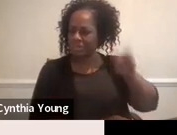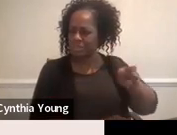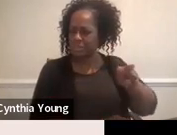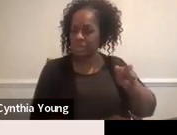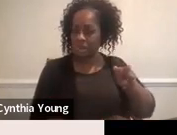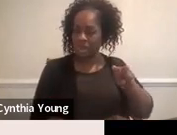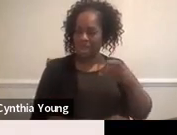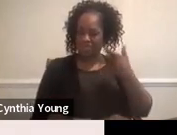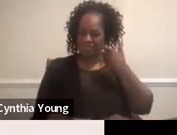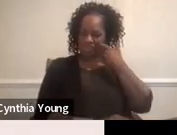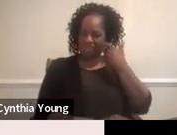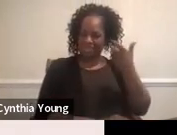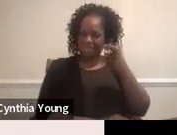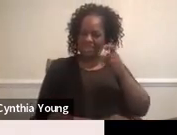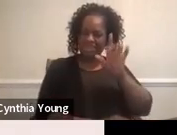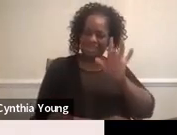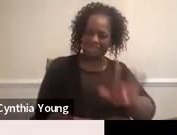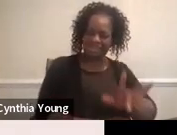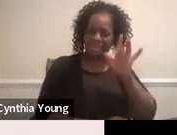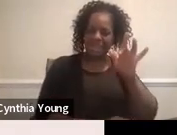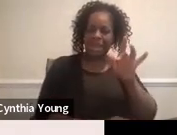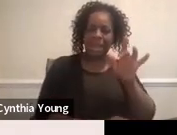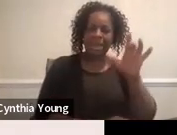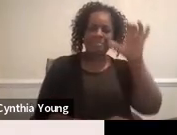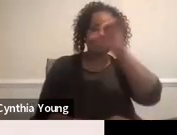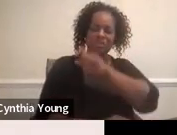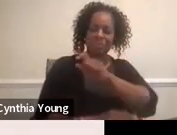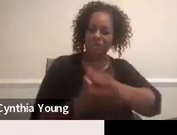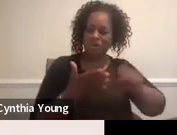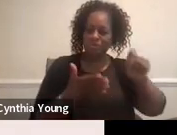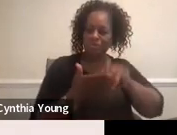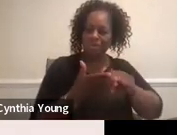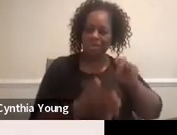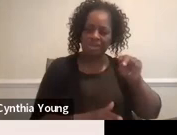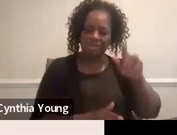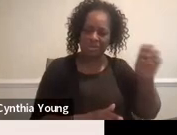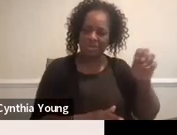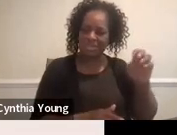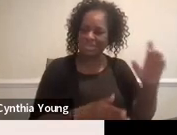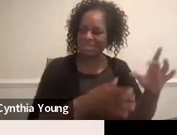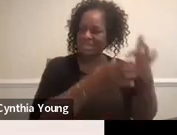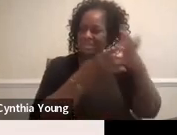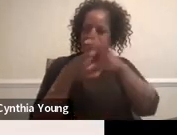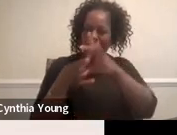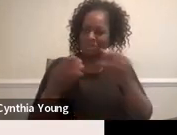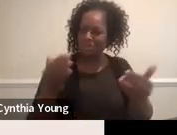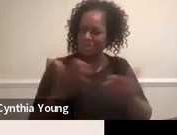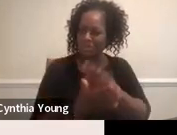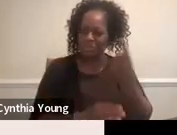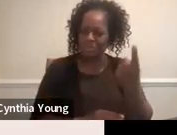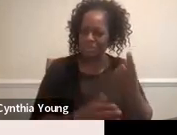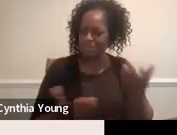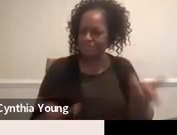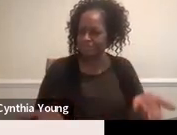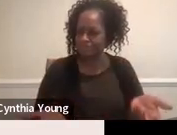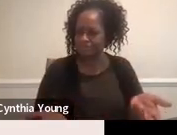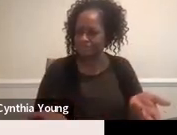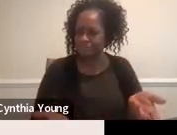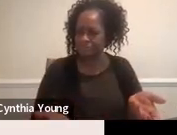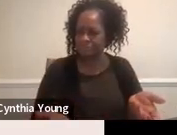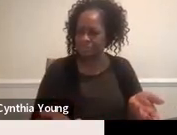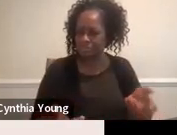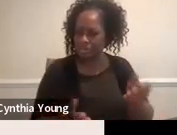looking, I missed the one on the written notice, but it doesn't link me to the new ones. We,